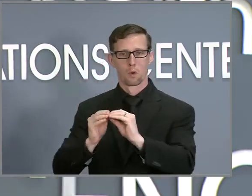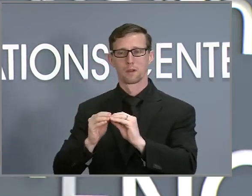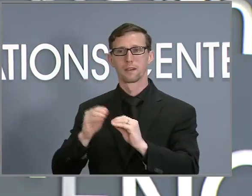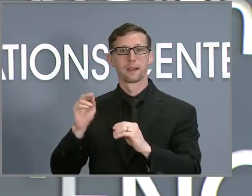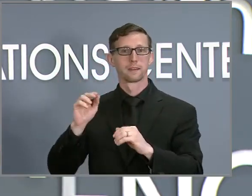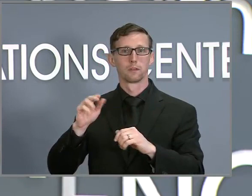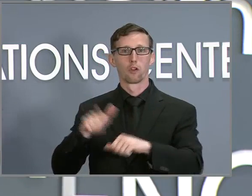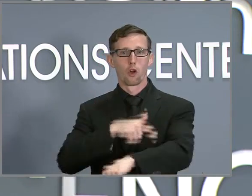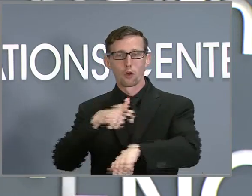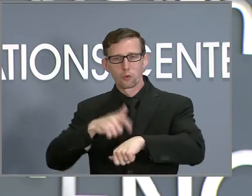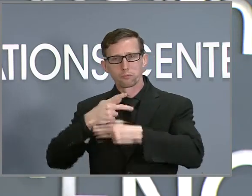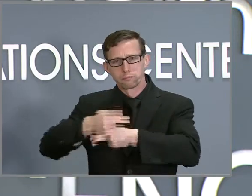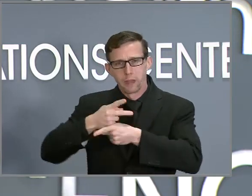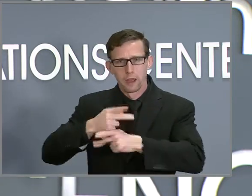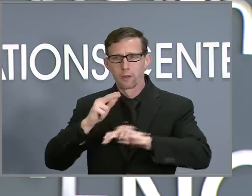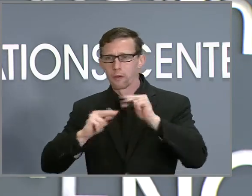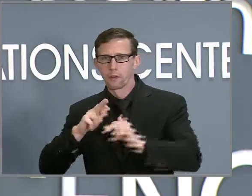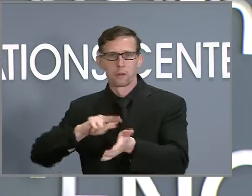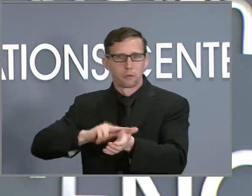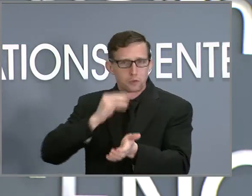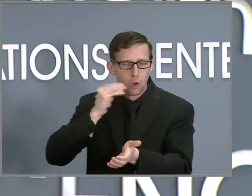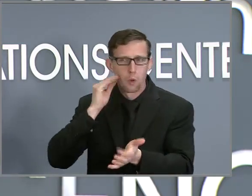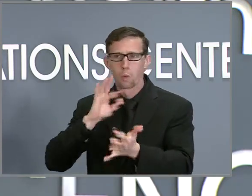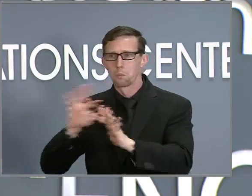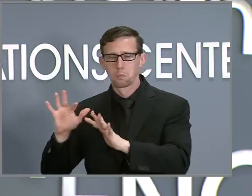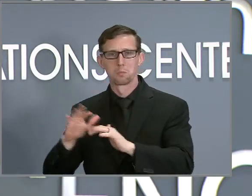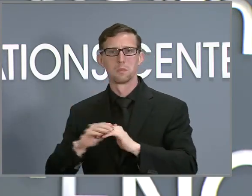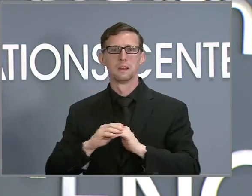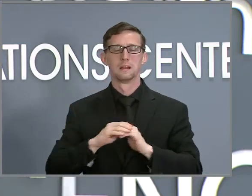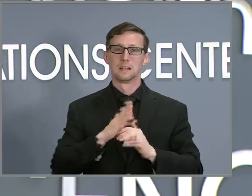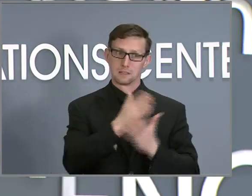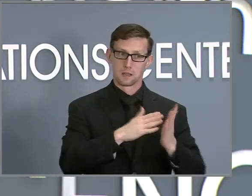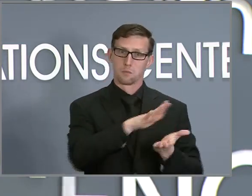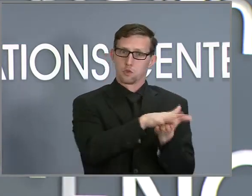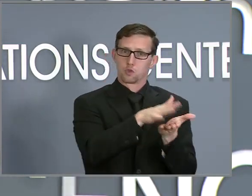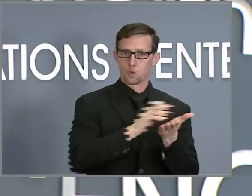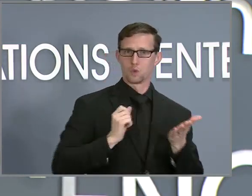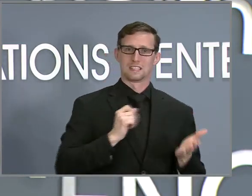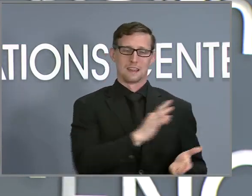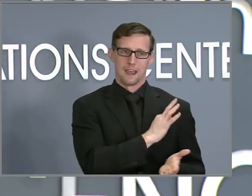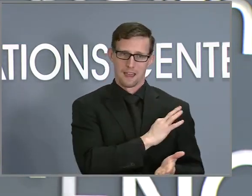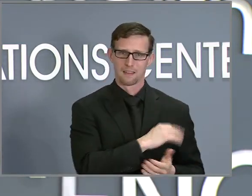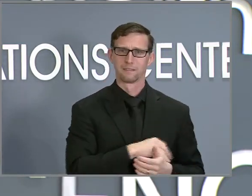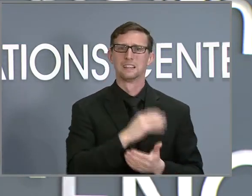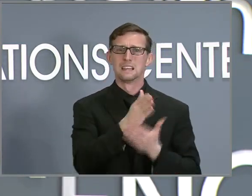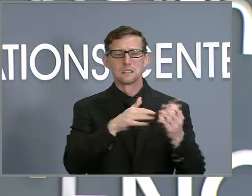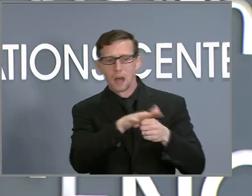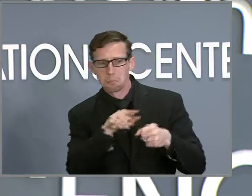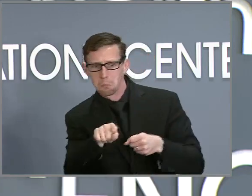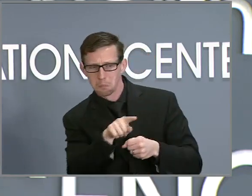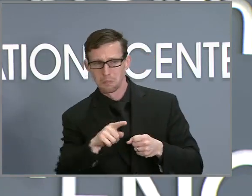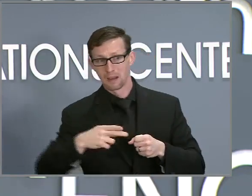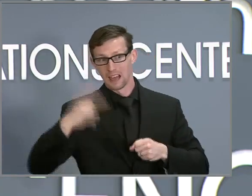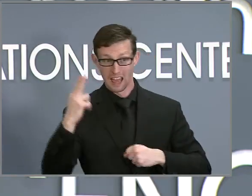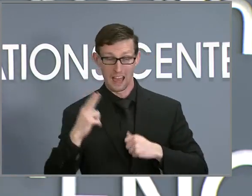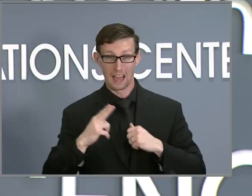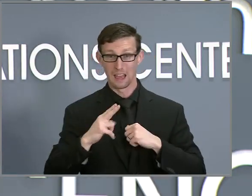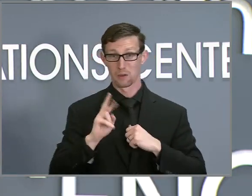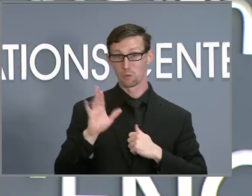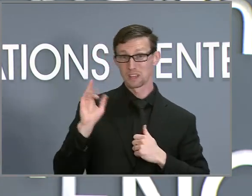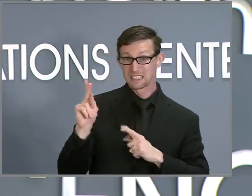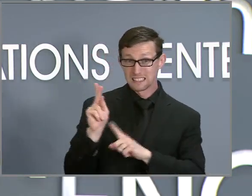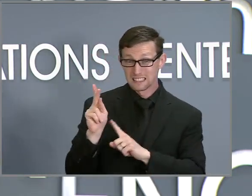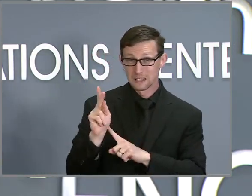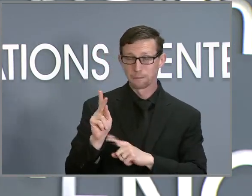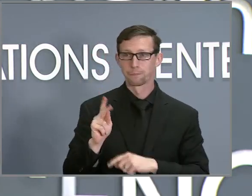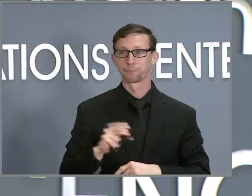and federally qualified health centers and for school staff and populations at higher risk of exposure for severe illness. That last group